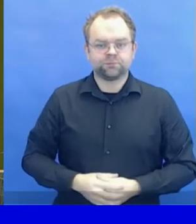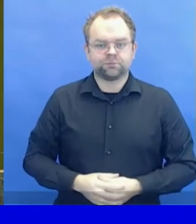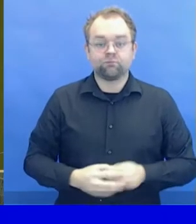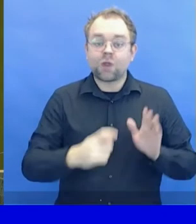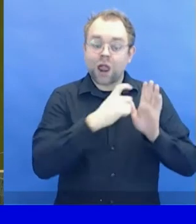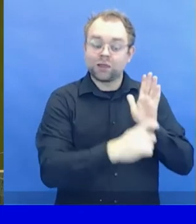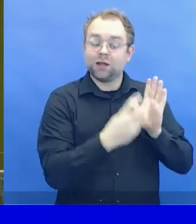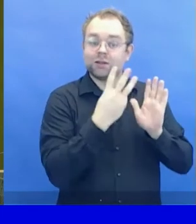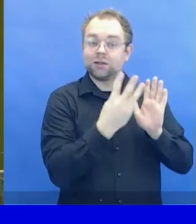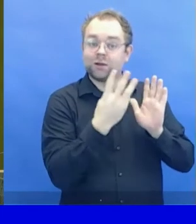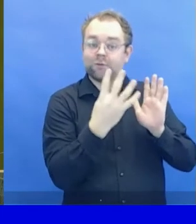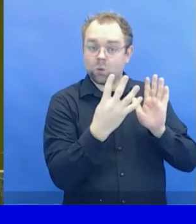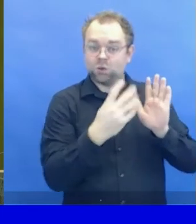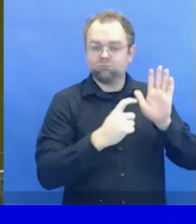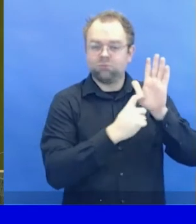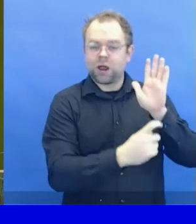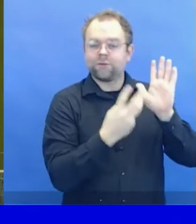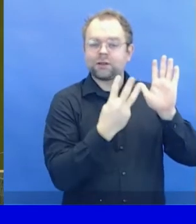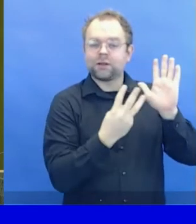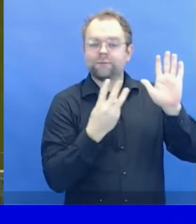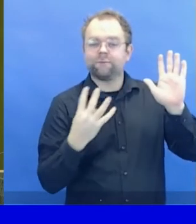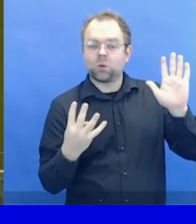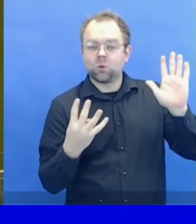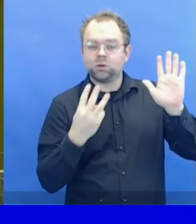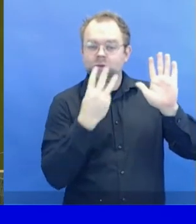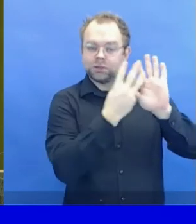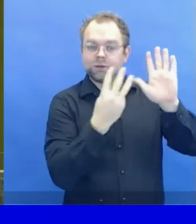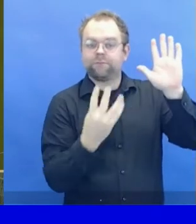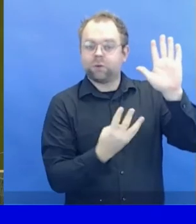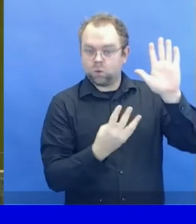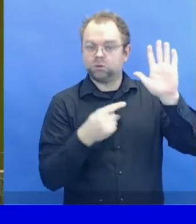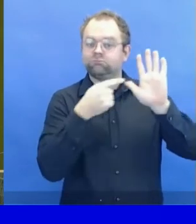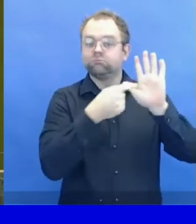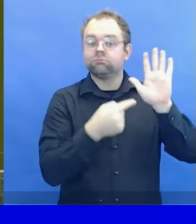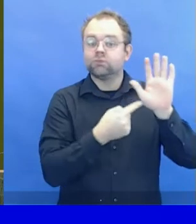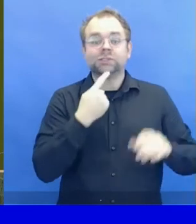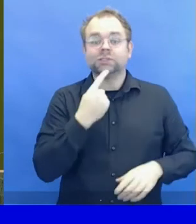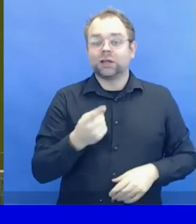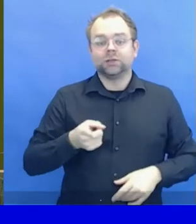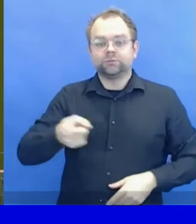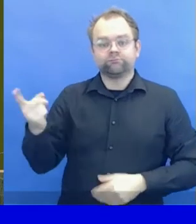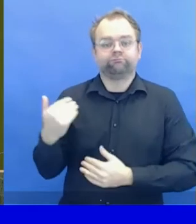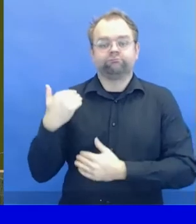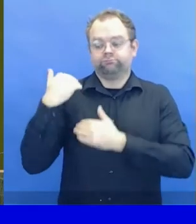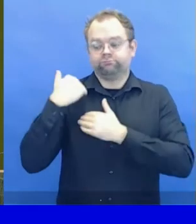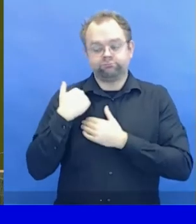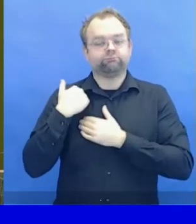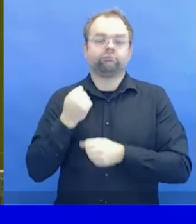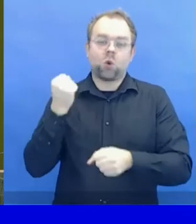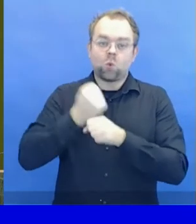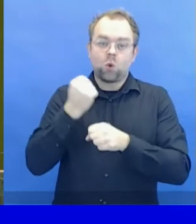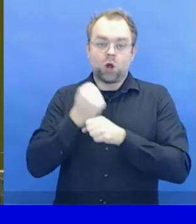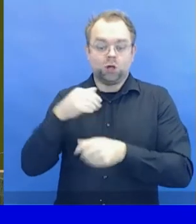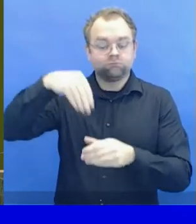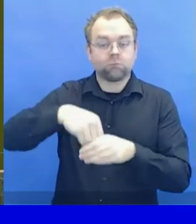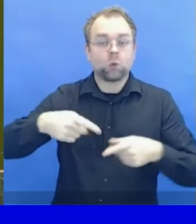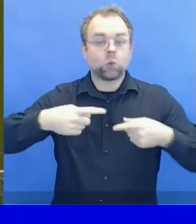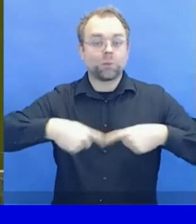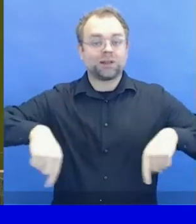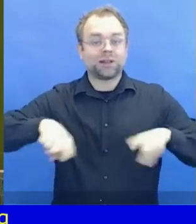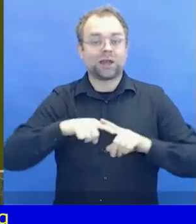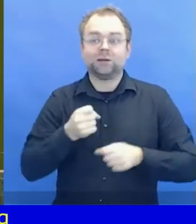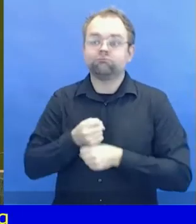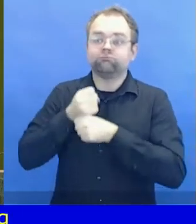electing Committee members, State Parties are invited to give consideration to equitable geographical distribution,